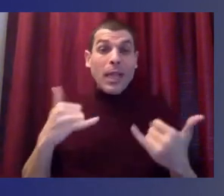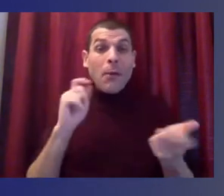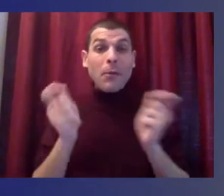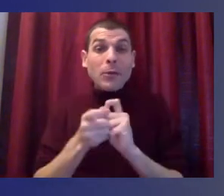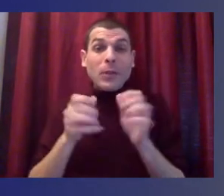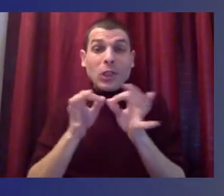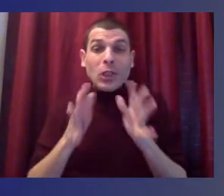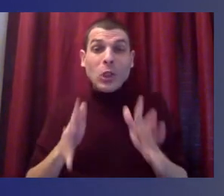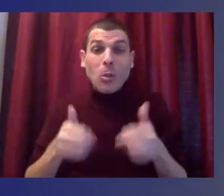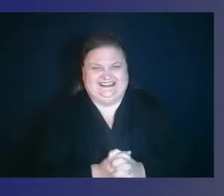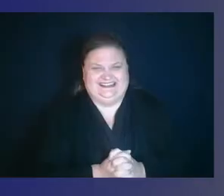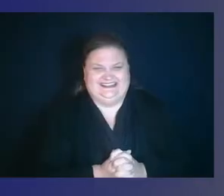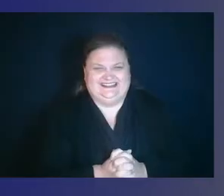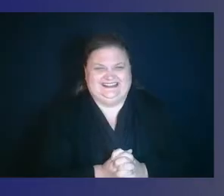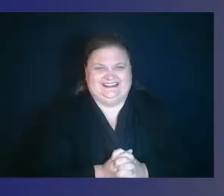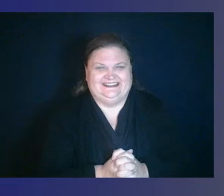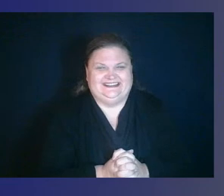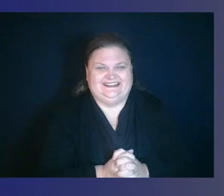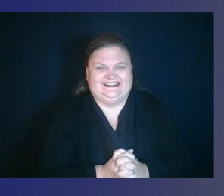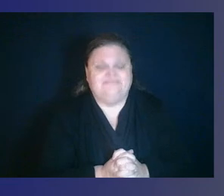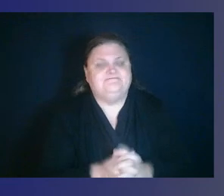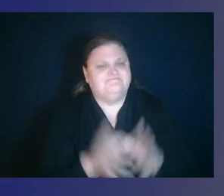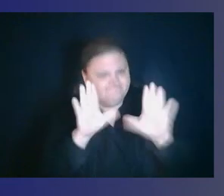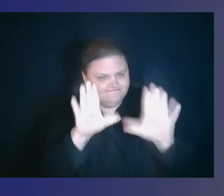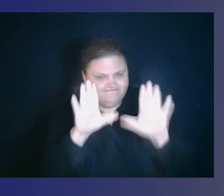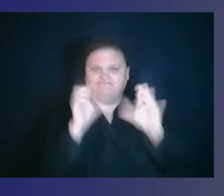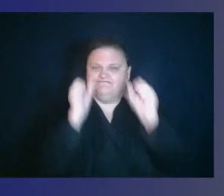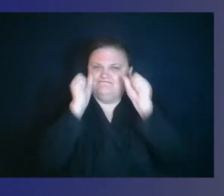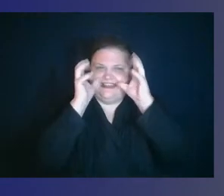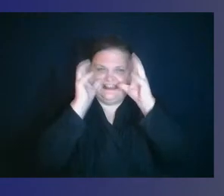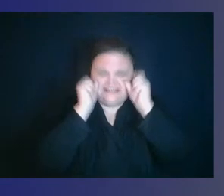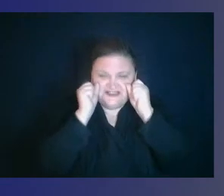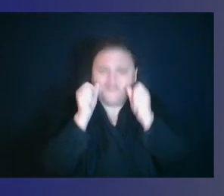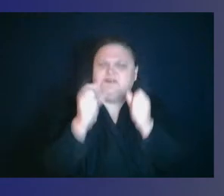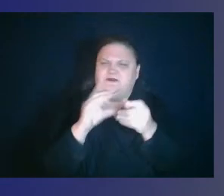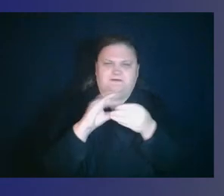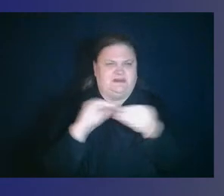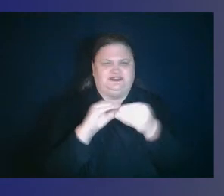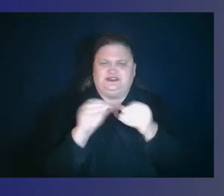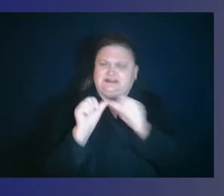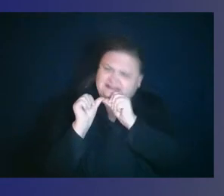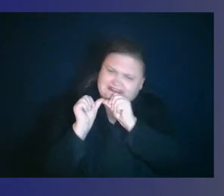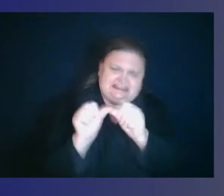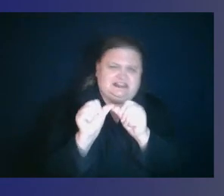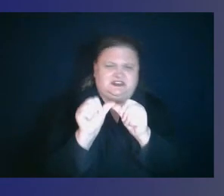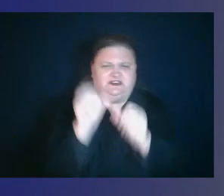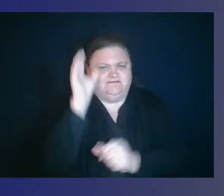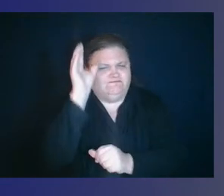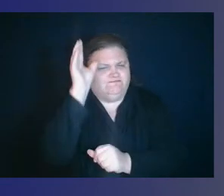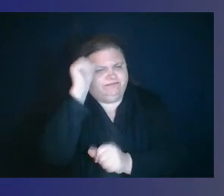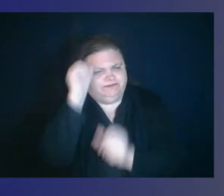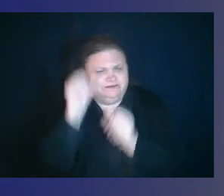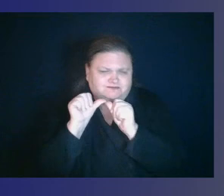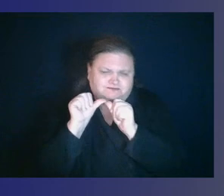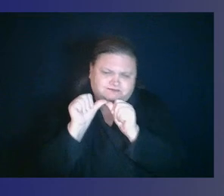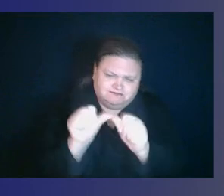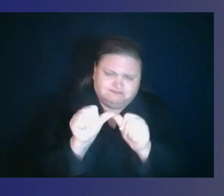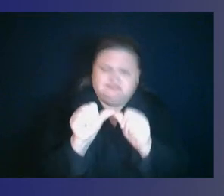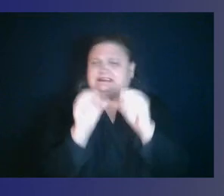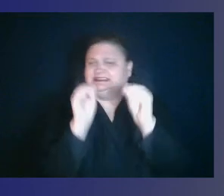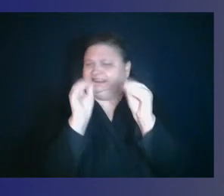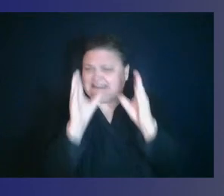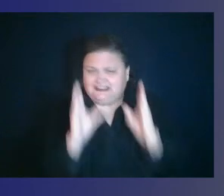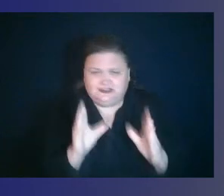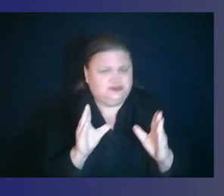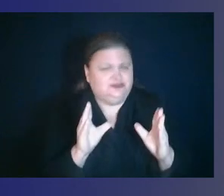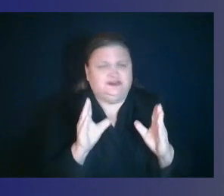That's amazing. And you said it really well, the continued resilience of our children and families and teachers and educators and everyone in the system